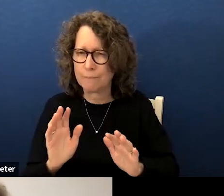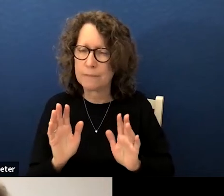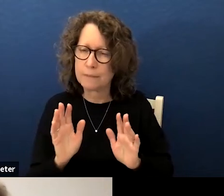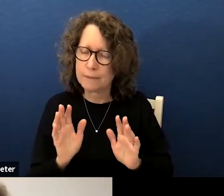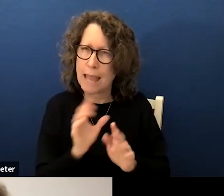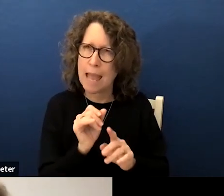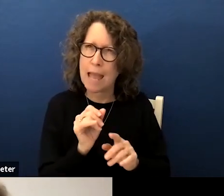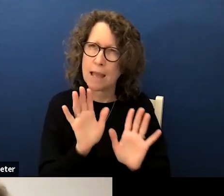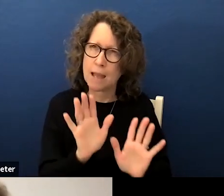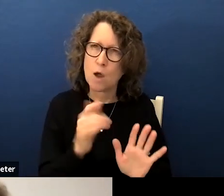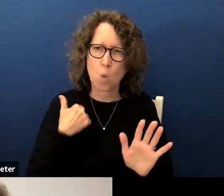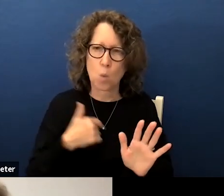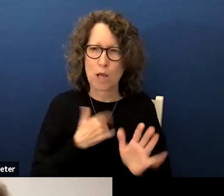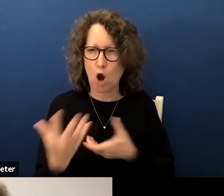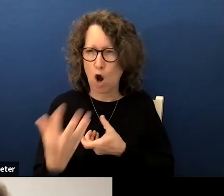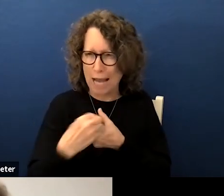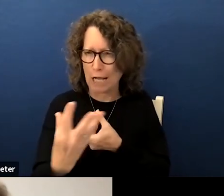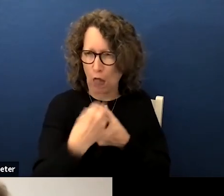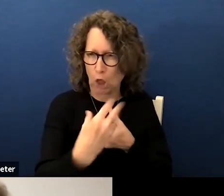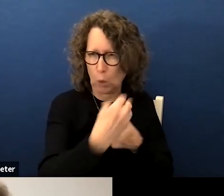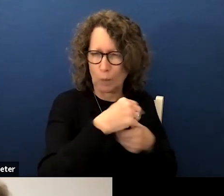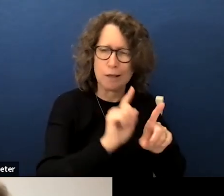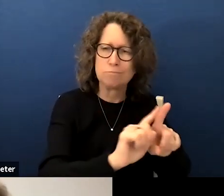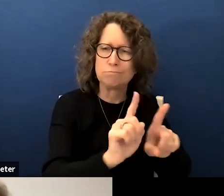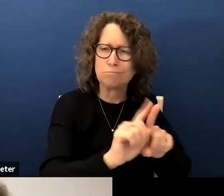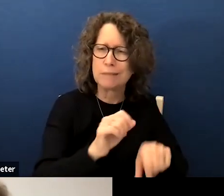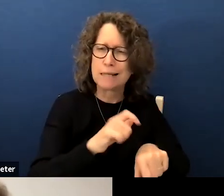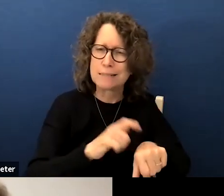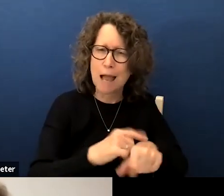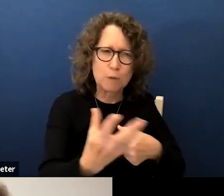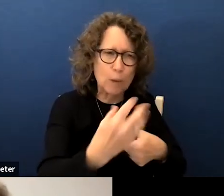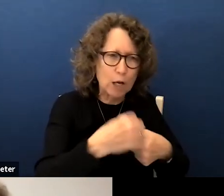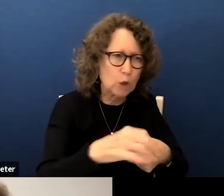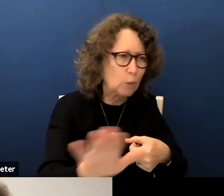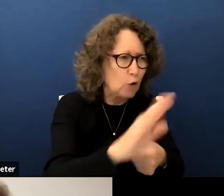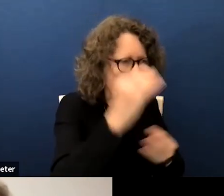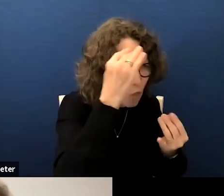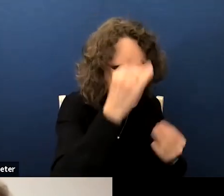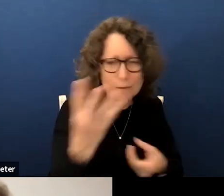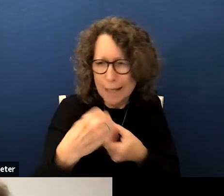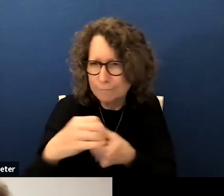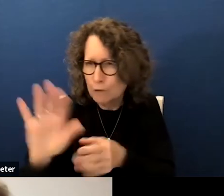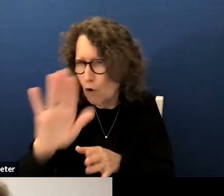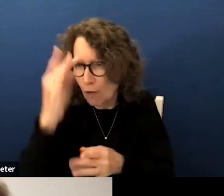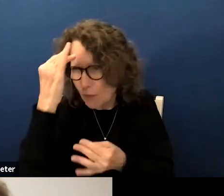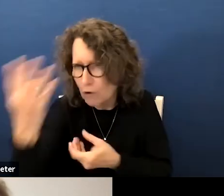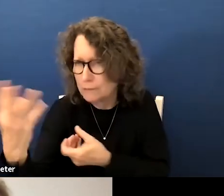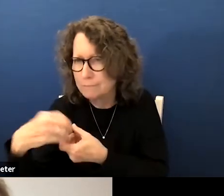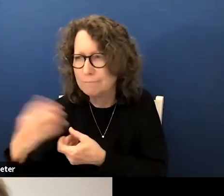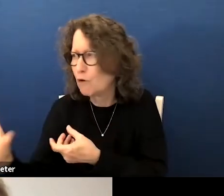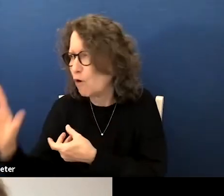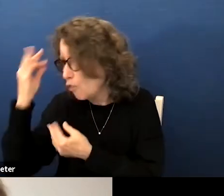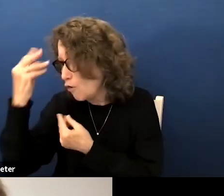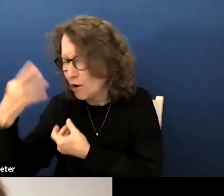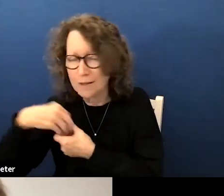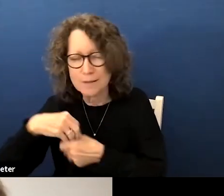as opposed to we're including you know we're taking the time to include their thoughts and then you don't have people you know silently